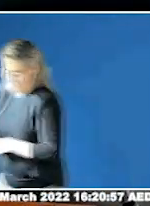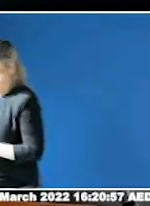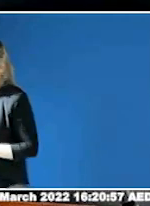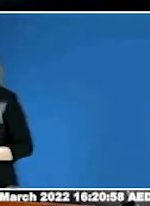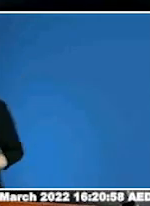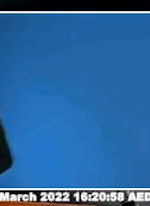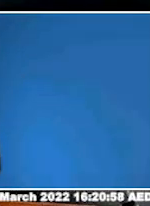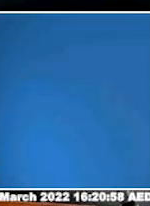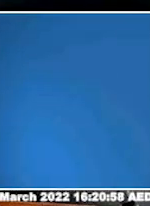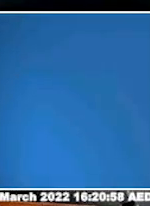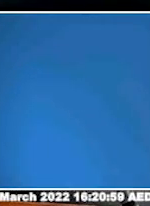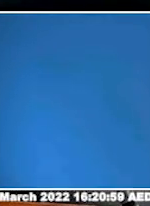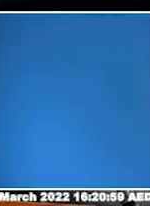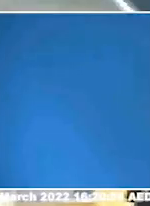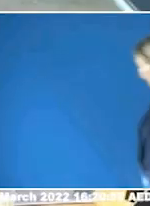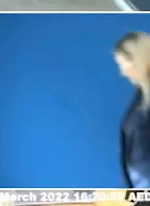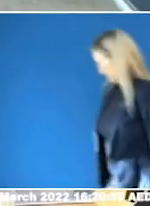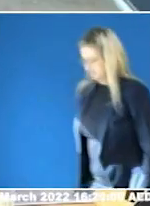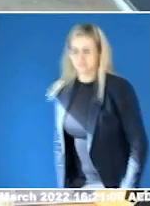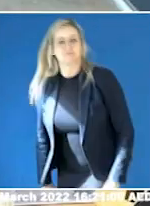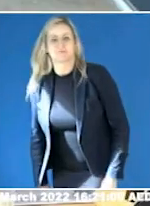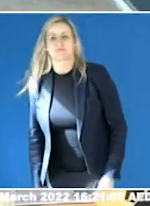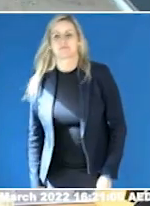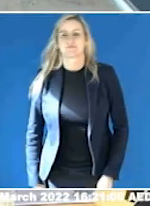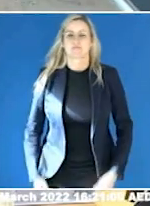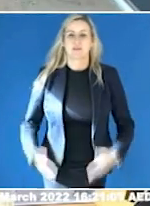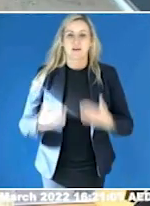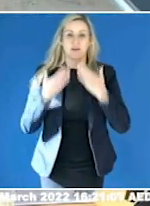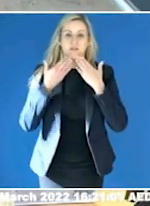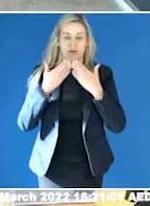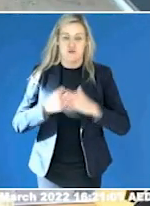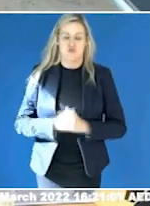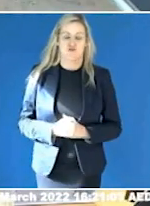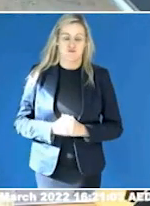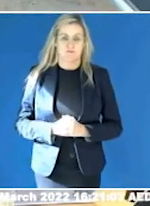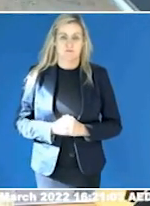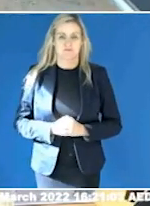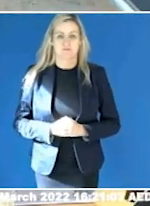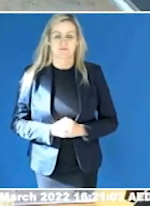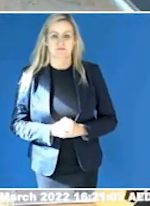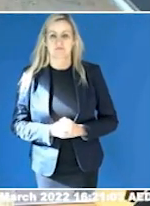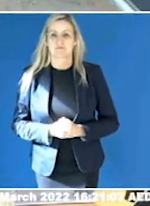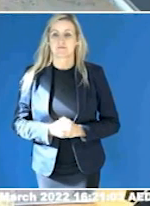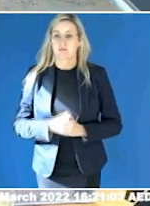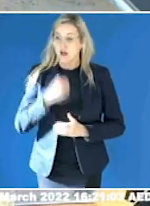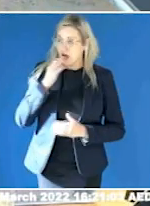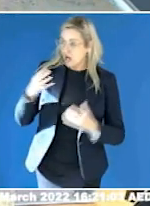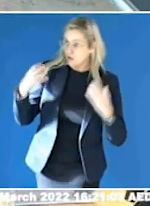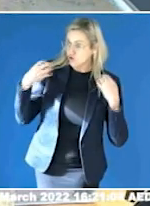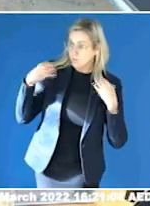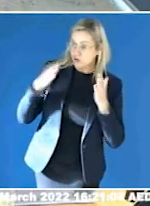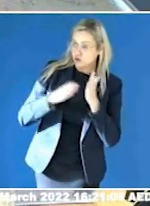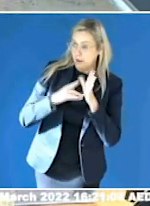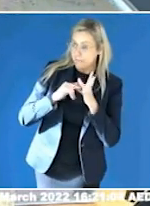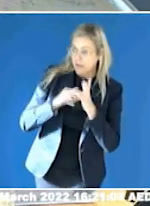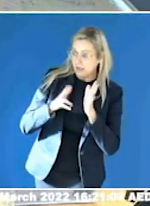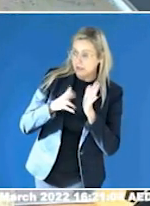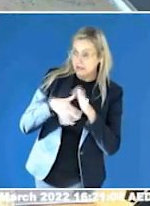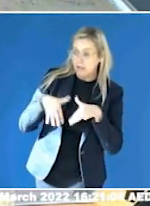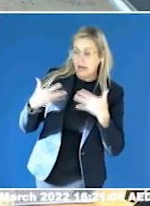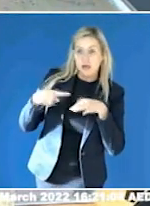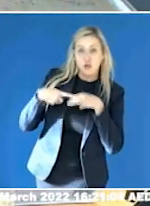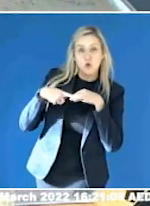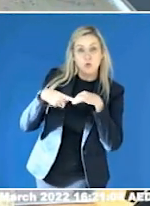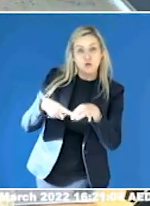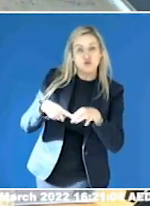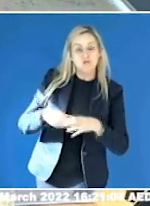Yes, thank you very much. I shall start with Commissioner Mason. Do you have any questions you would like to put to Katie or